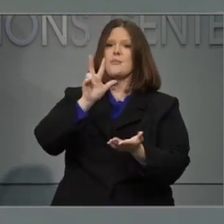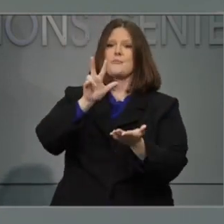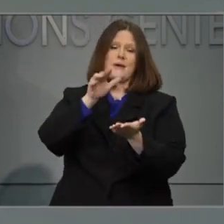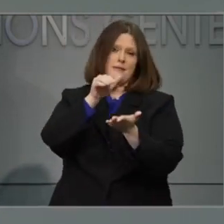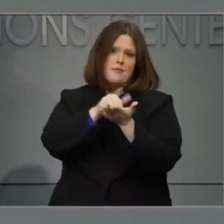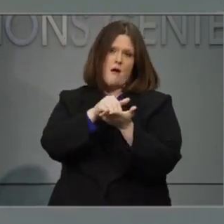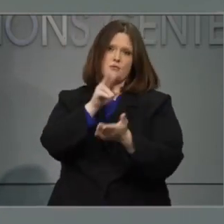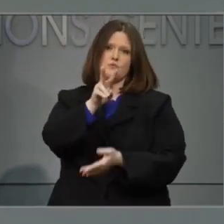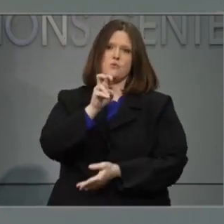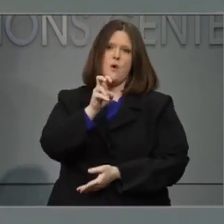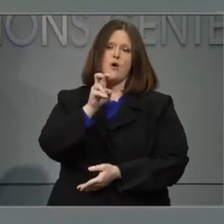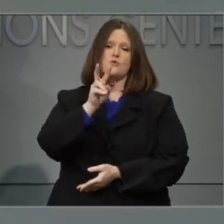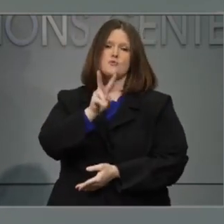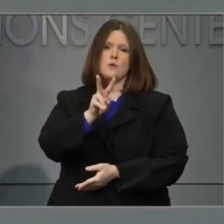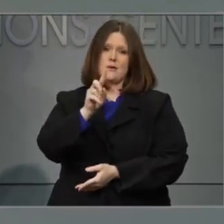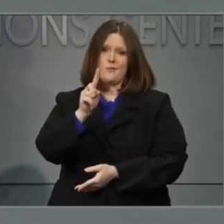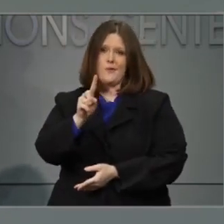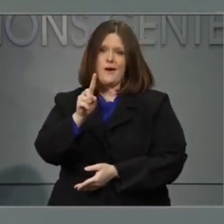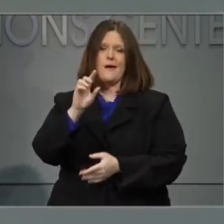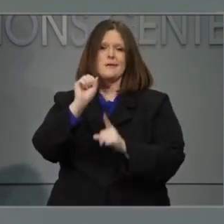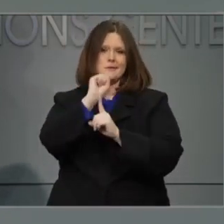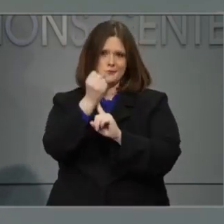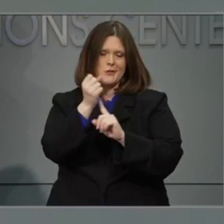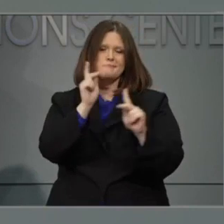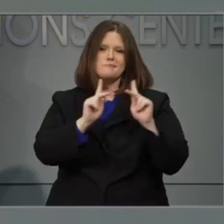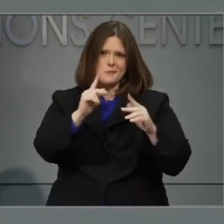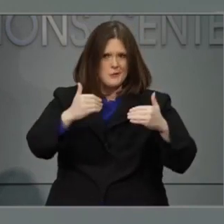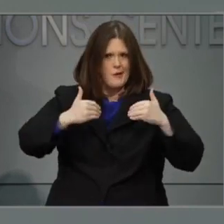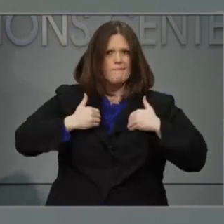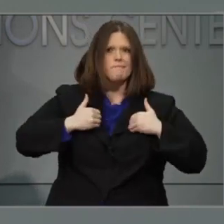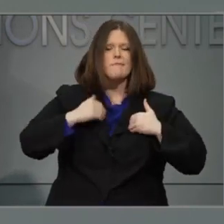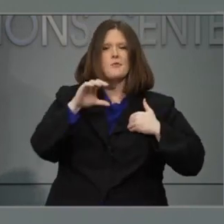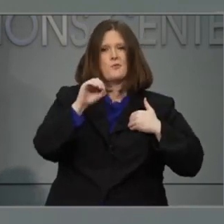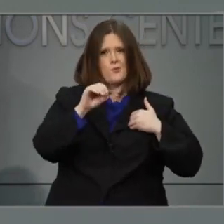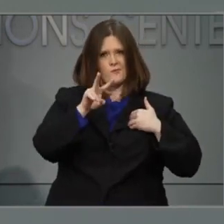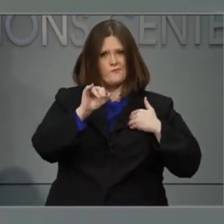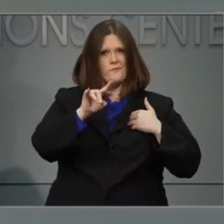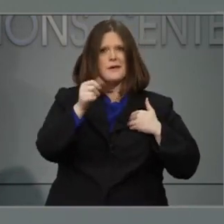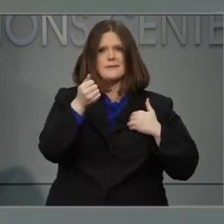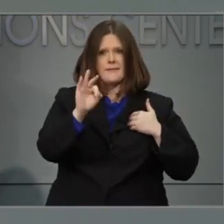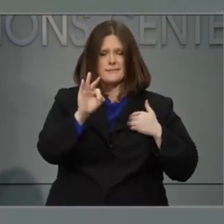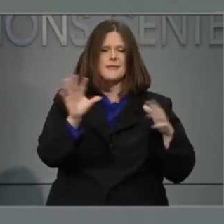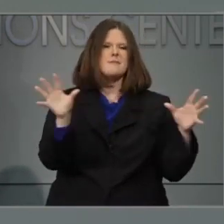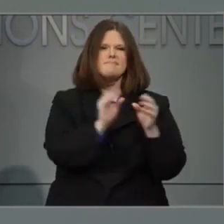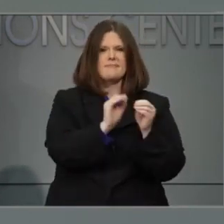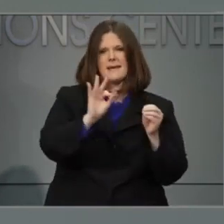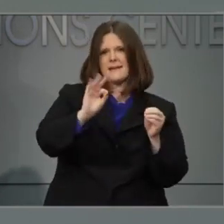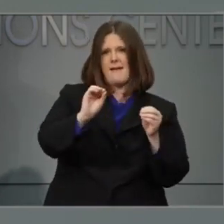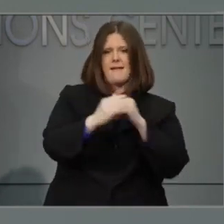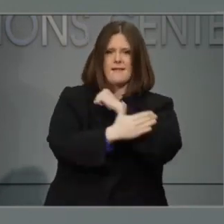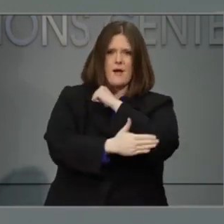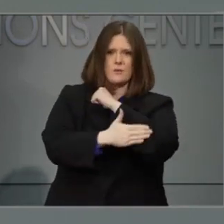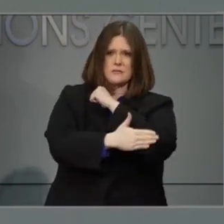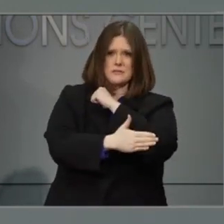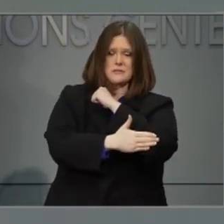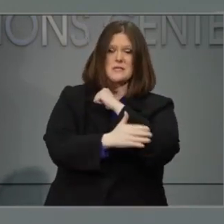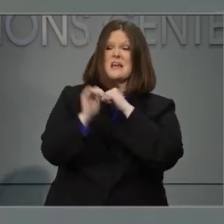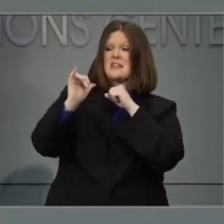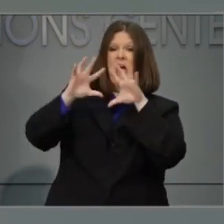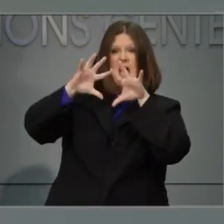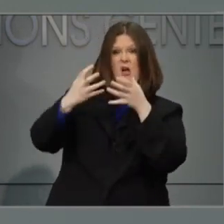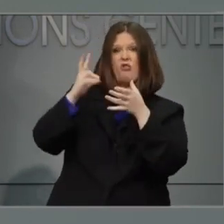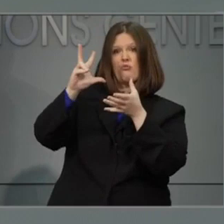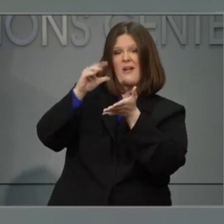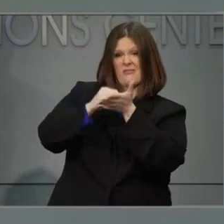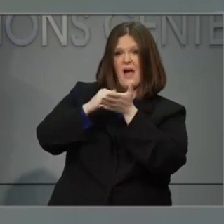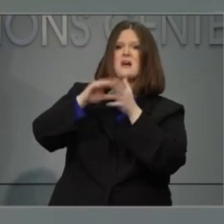,221 cases in 90 counties in North Carolina. Of these, the age breakdown is about